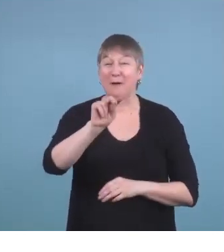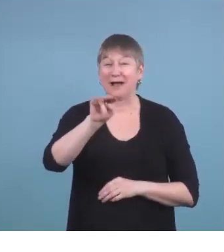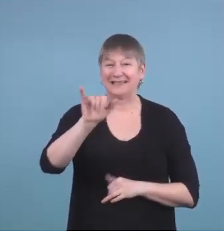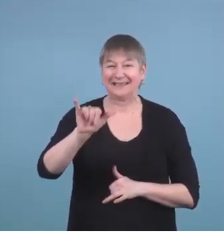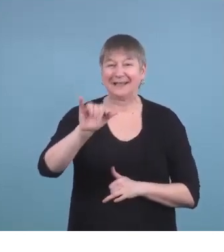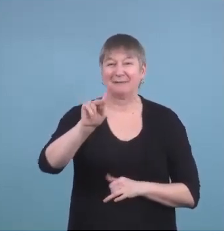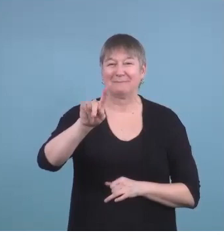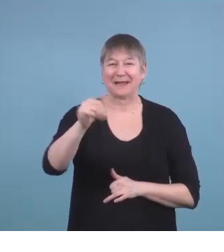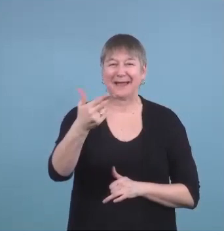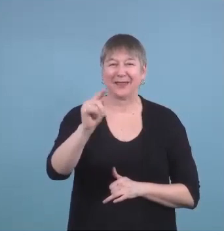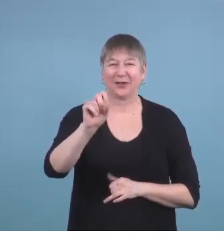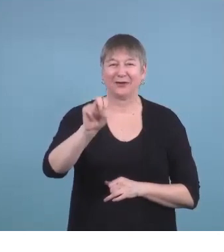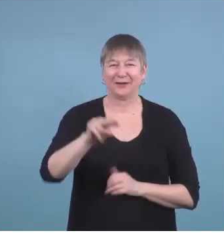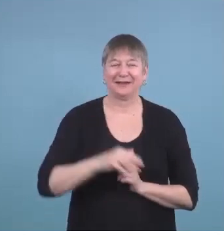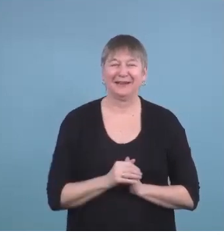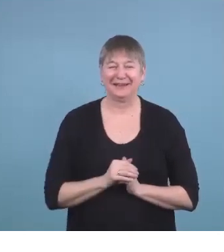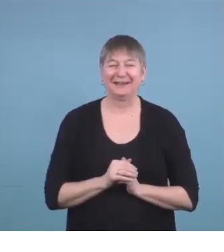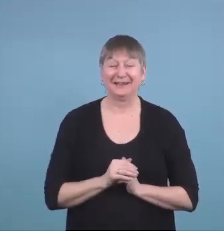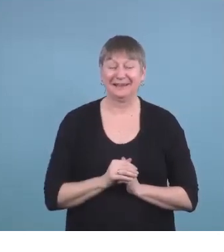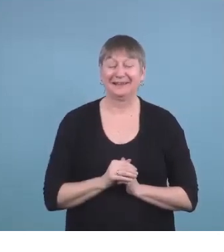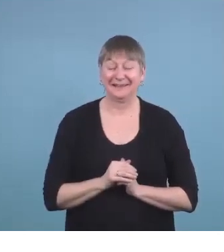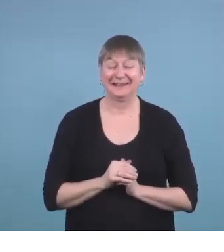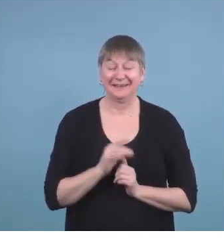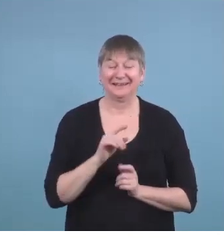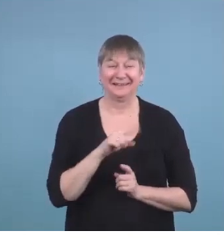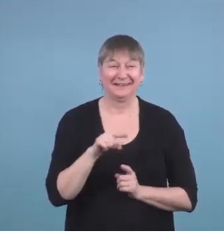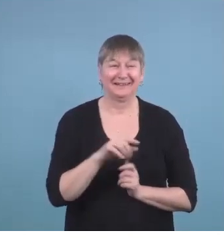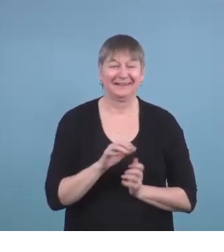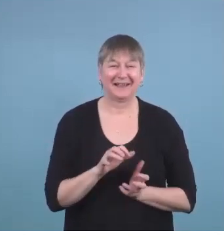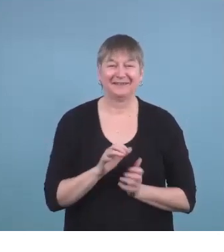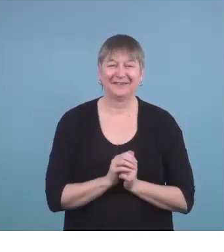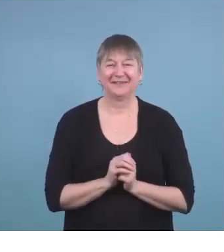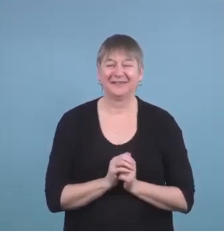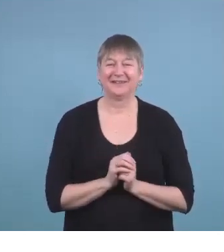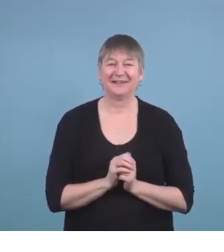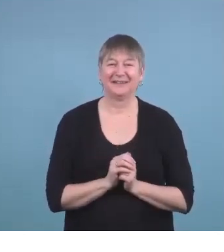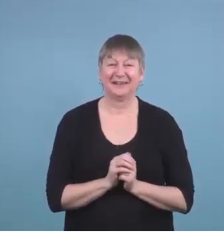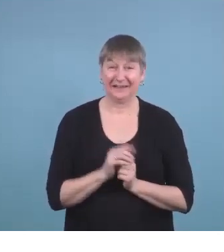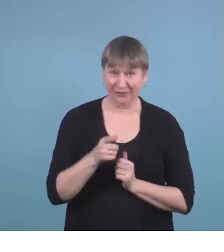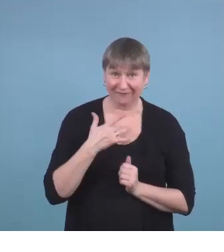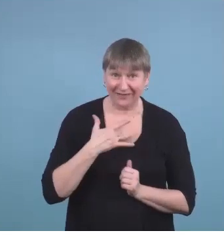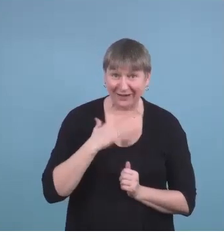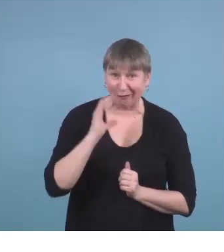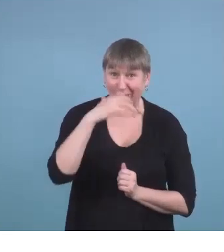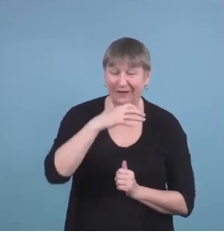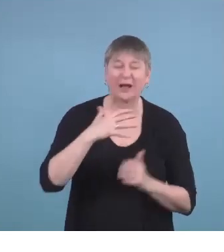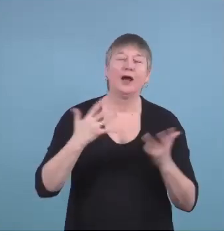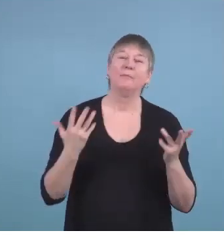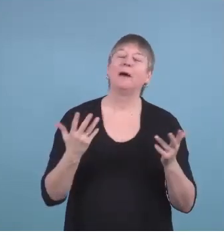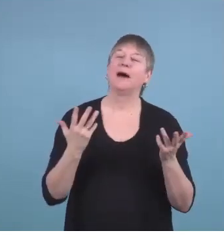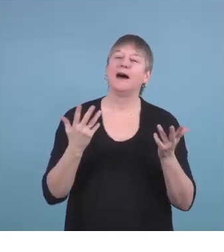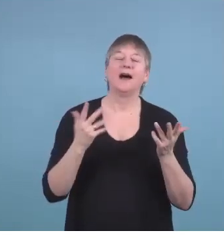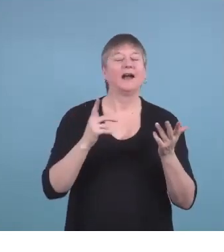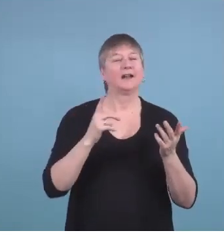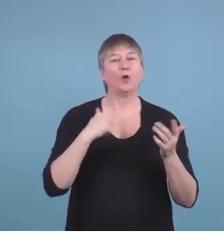which sounds a little odd, but it's, we were able to